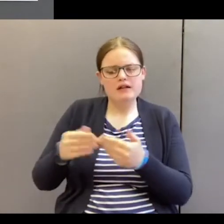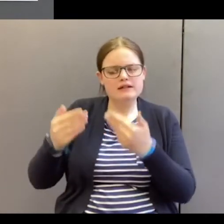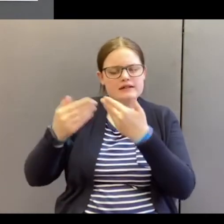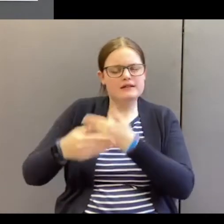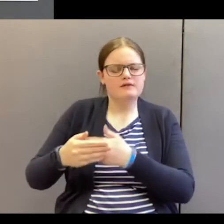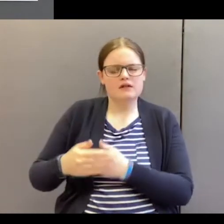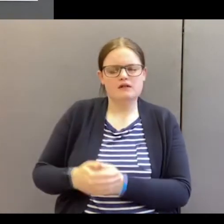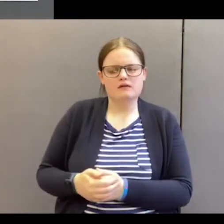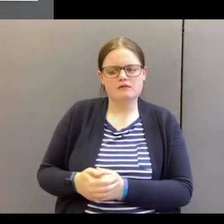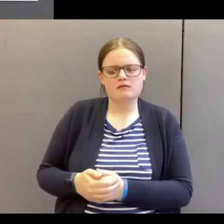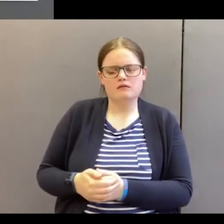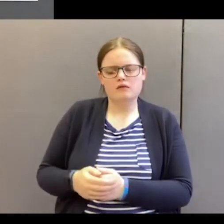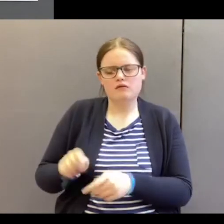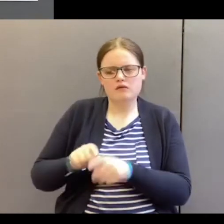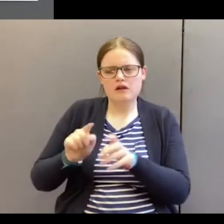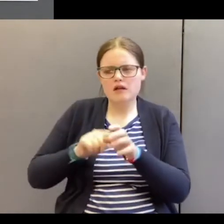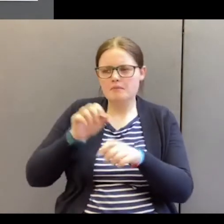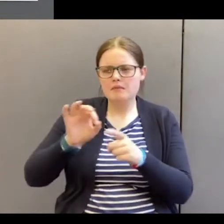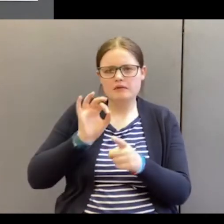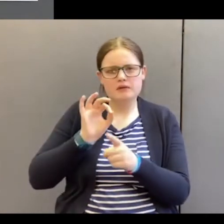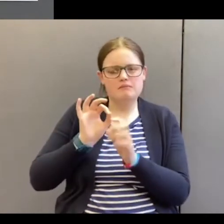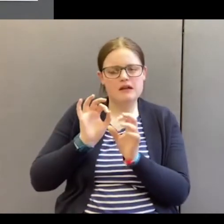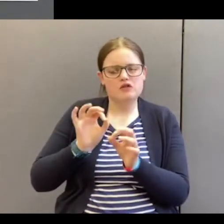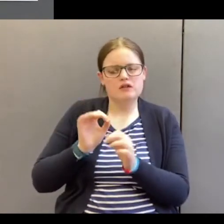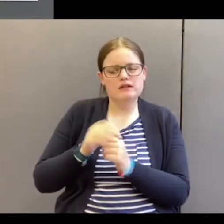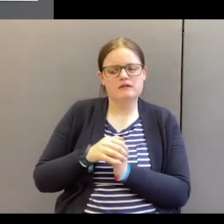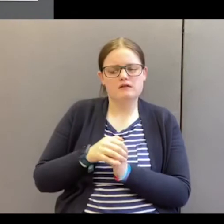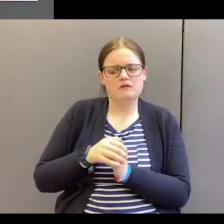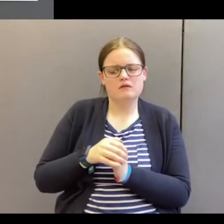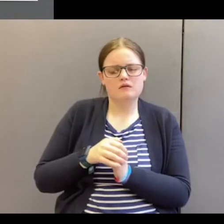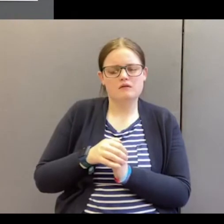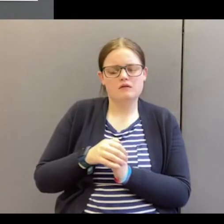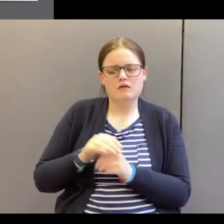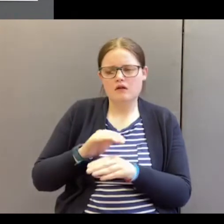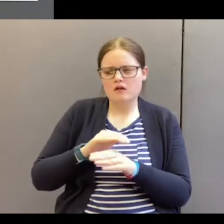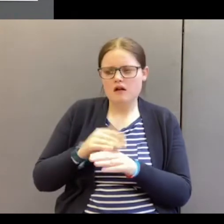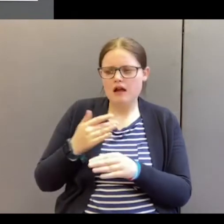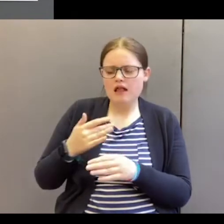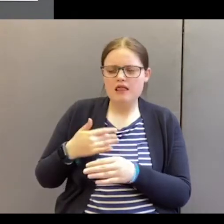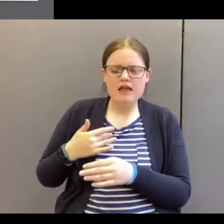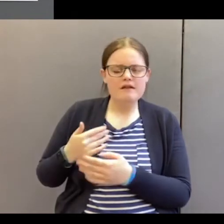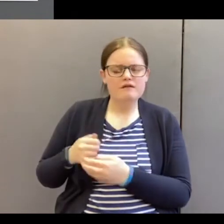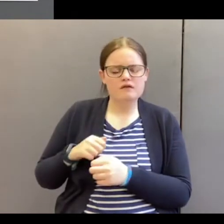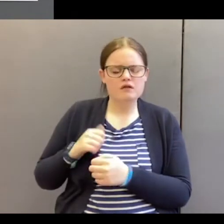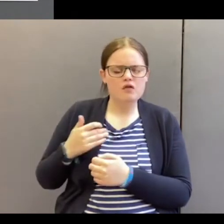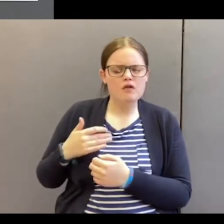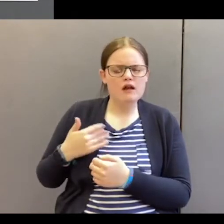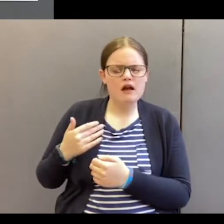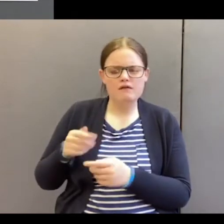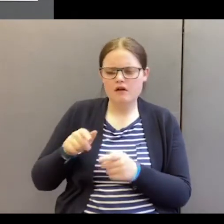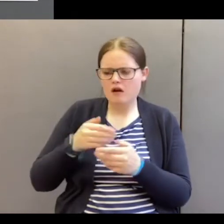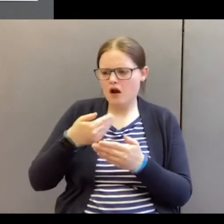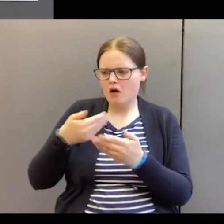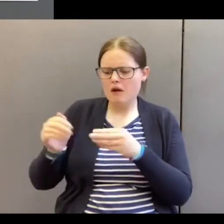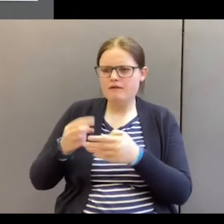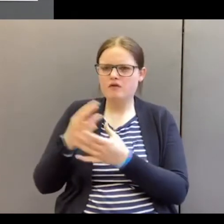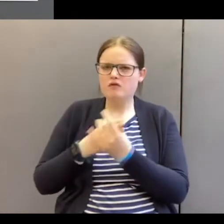My young people especially don't live a life away from God.